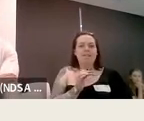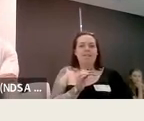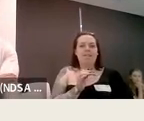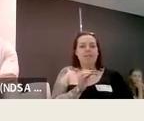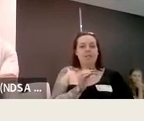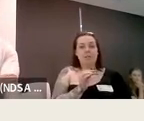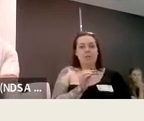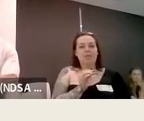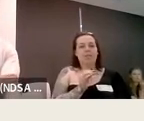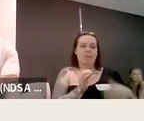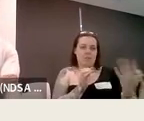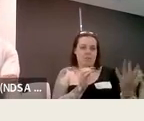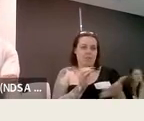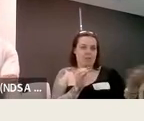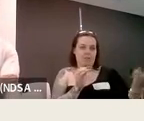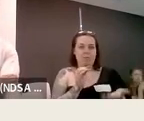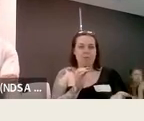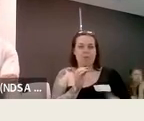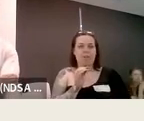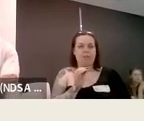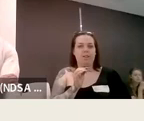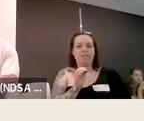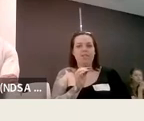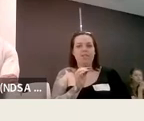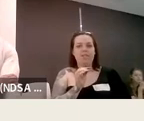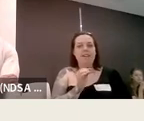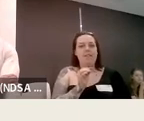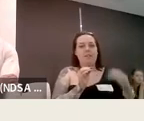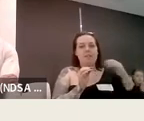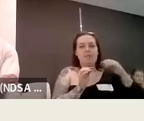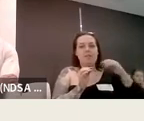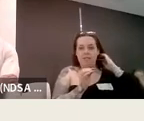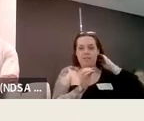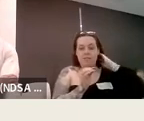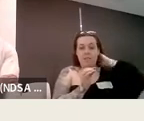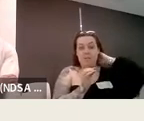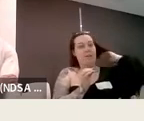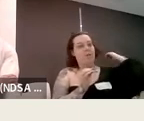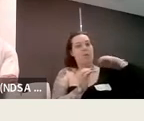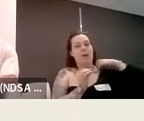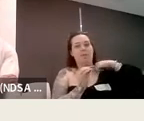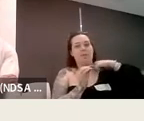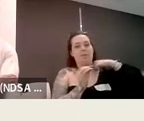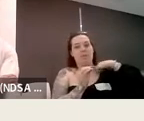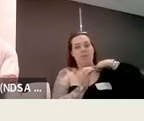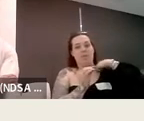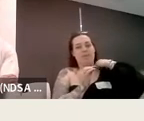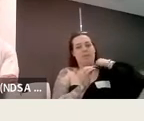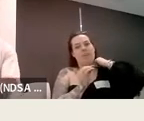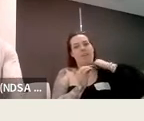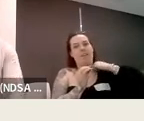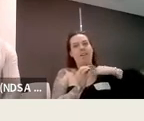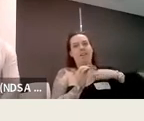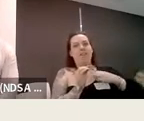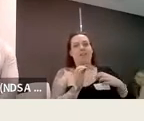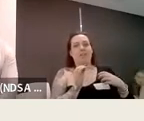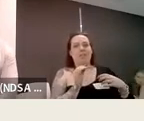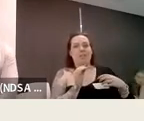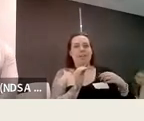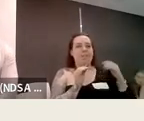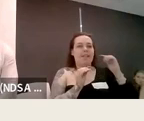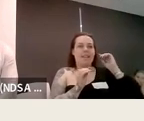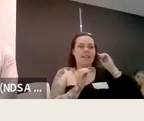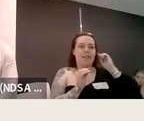having a dap so they ensure for you know monetary reasons that tertiary institutions meet requirements to receive funding